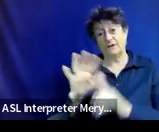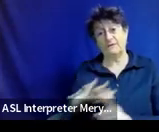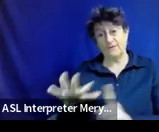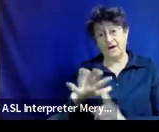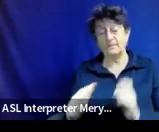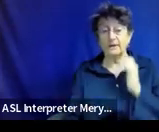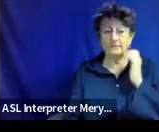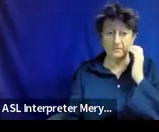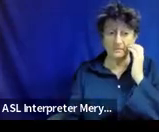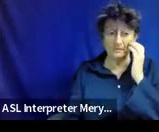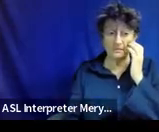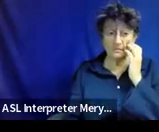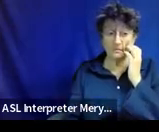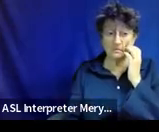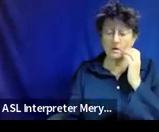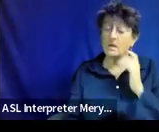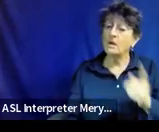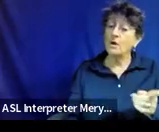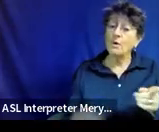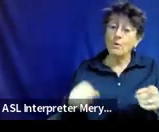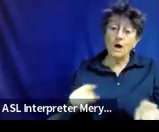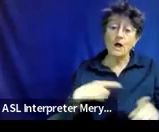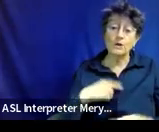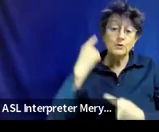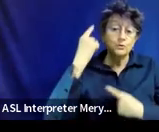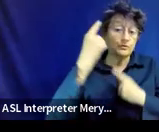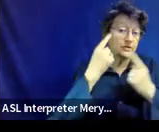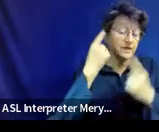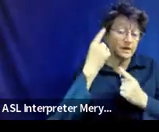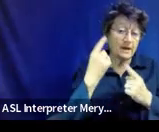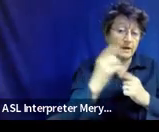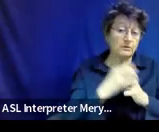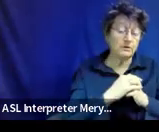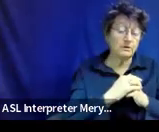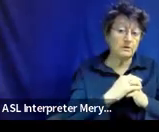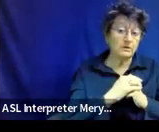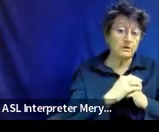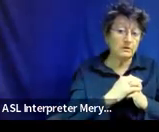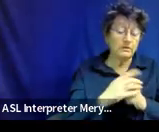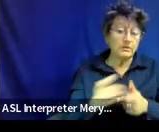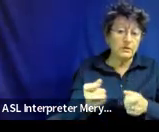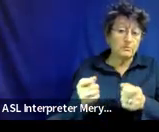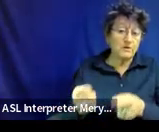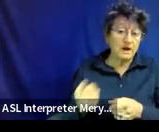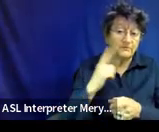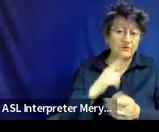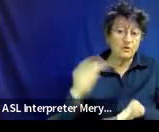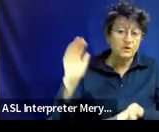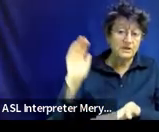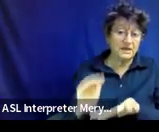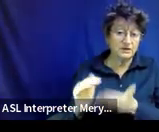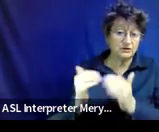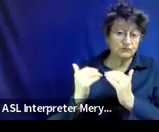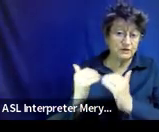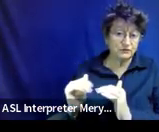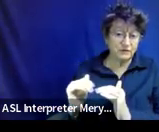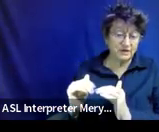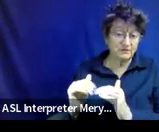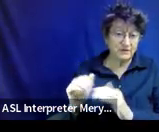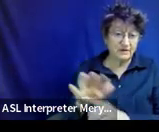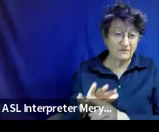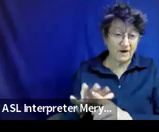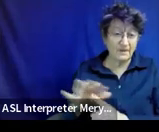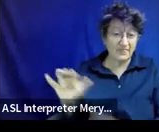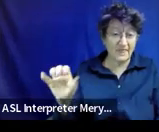So when you're thinking about filling in that prompt on the least restrictive environment and you're thinking about that little percentage off to the side,